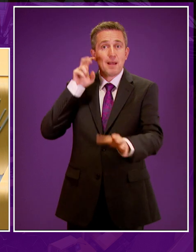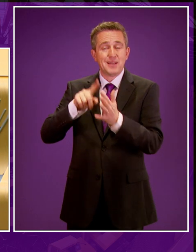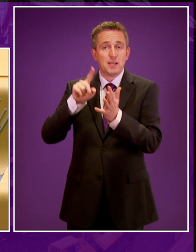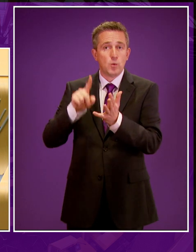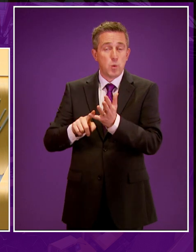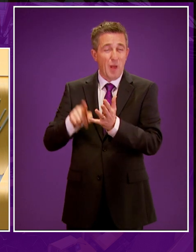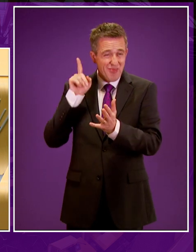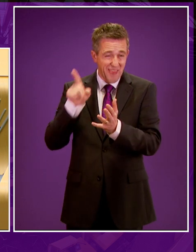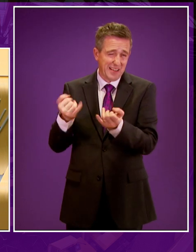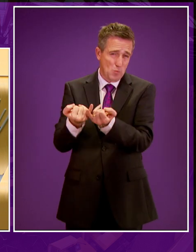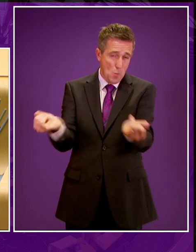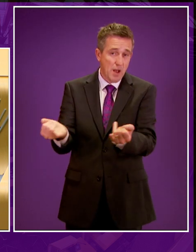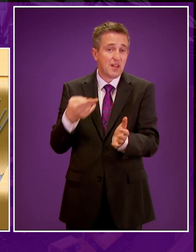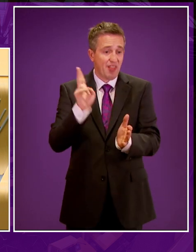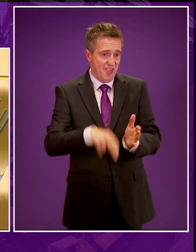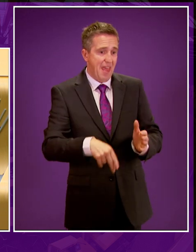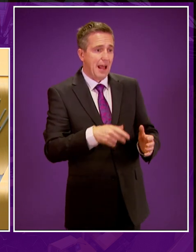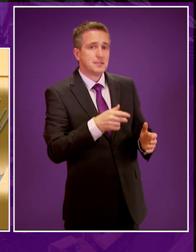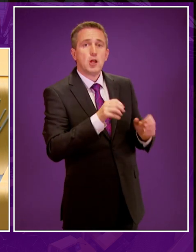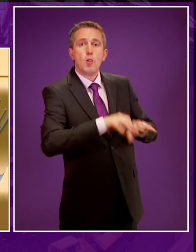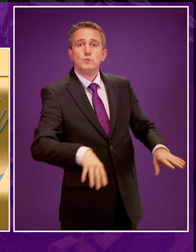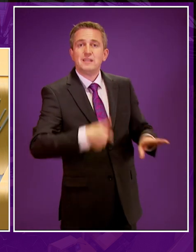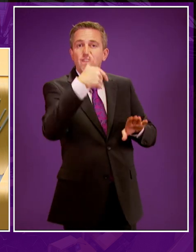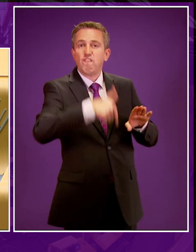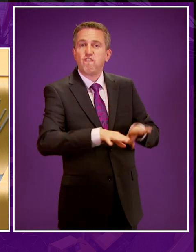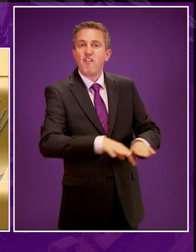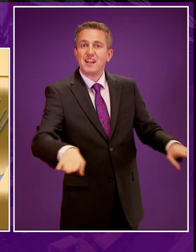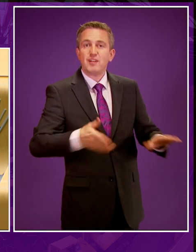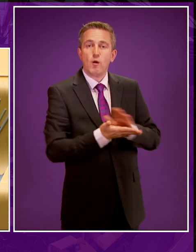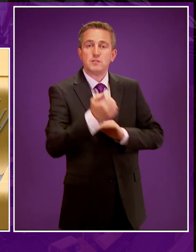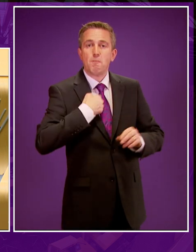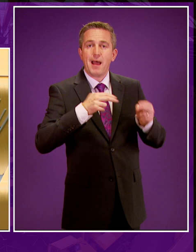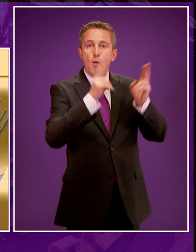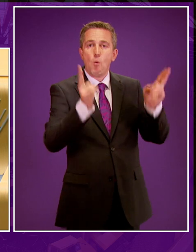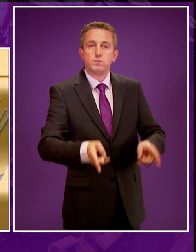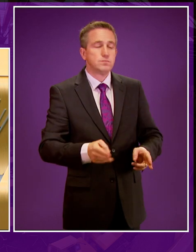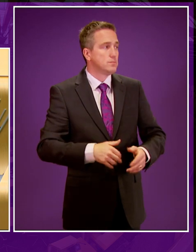far outweighs any economic benefit from fracking under my constituents' homes.